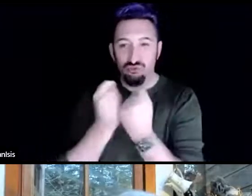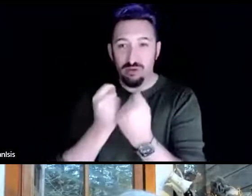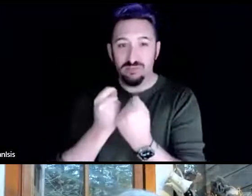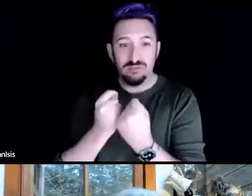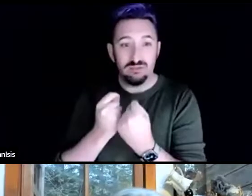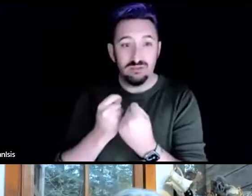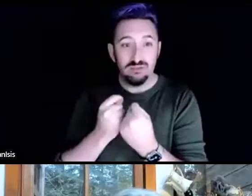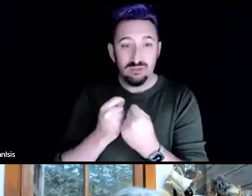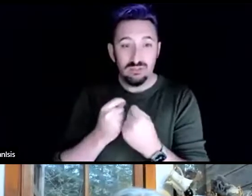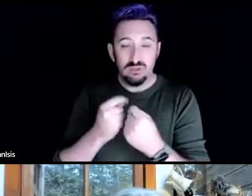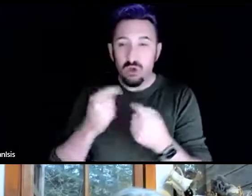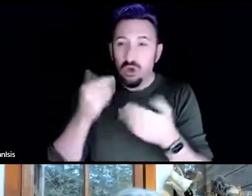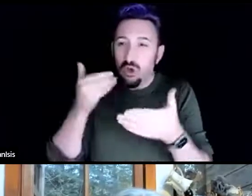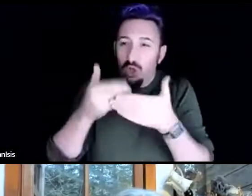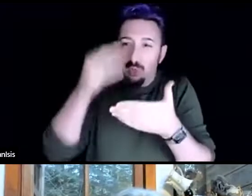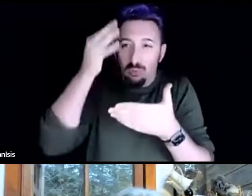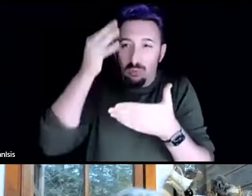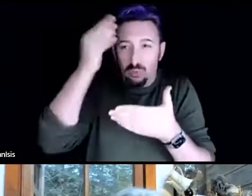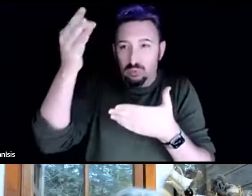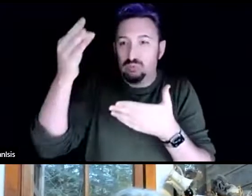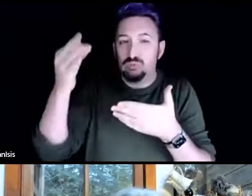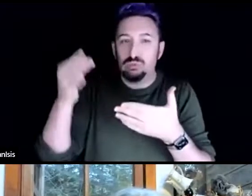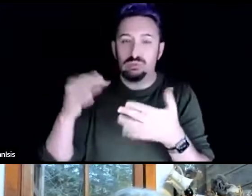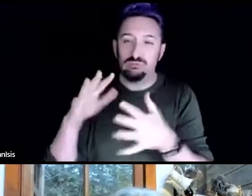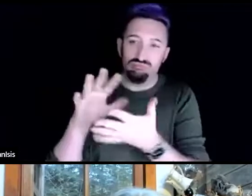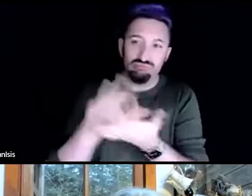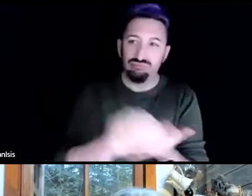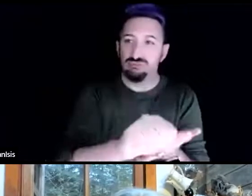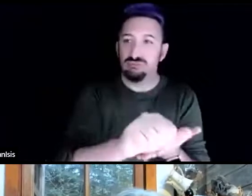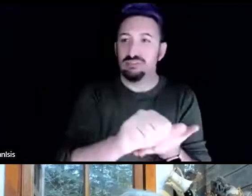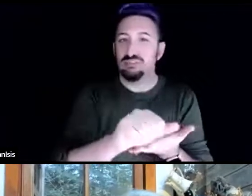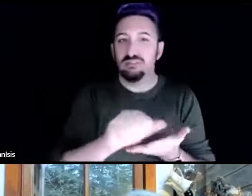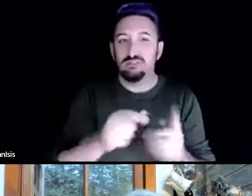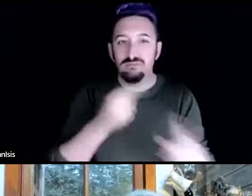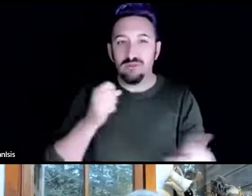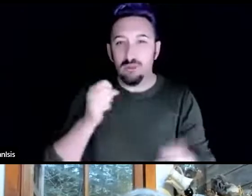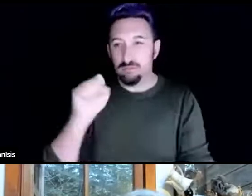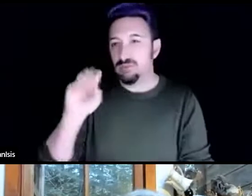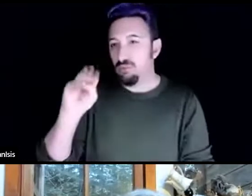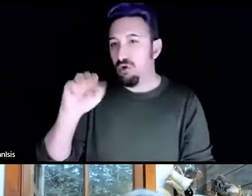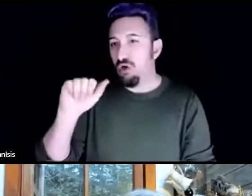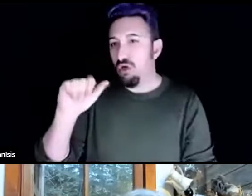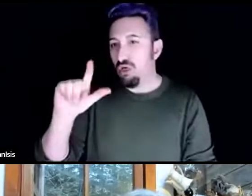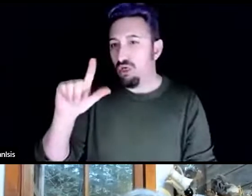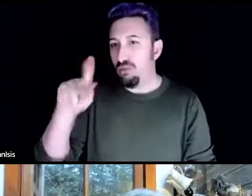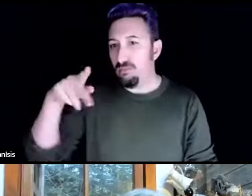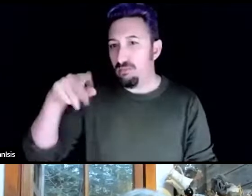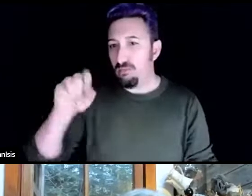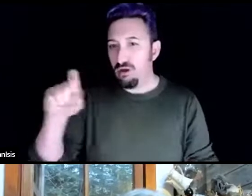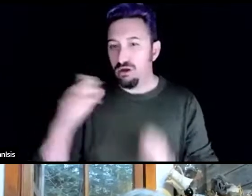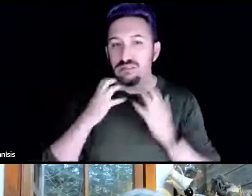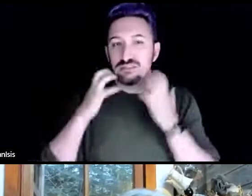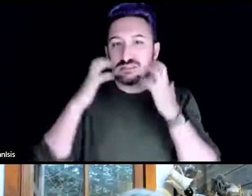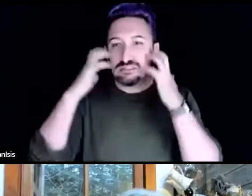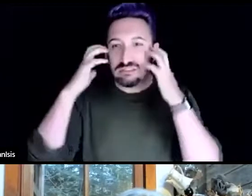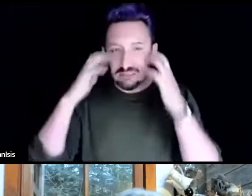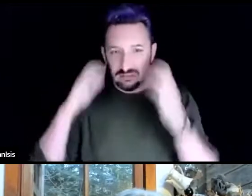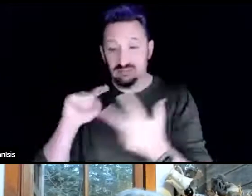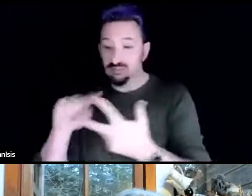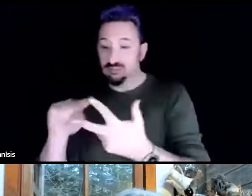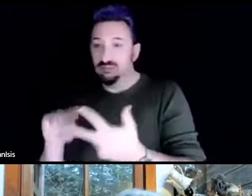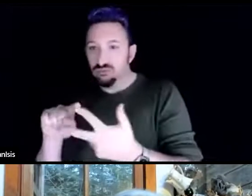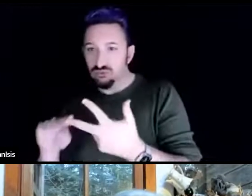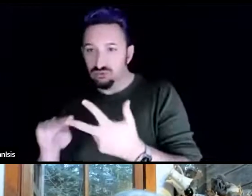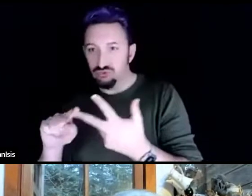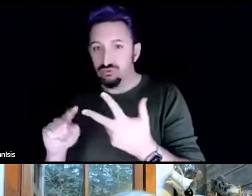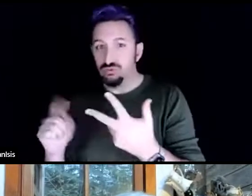completely, especially the Hidatsa and the Arikara. And so there's not a lot of people who